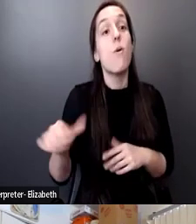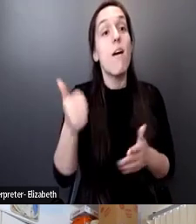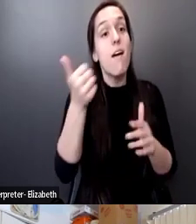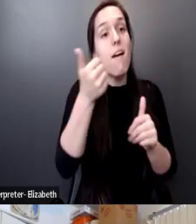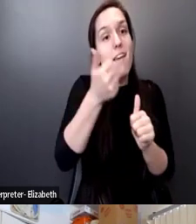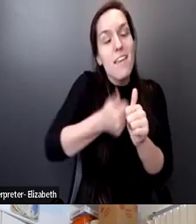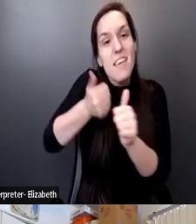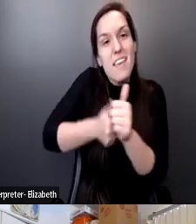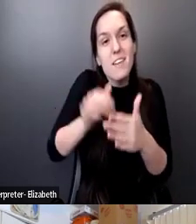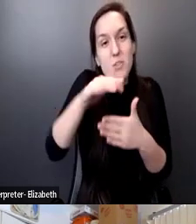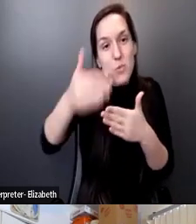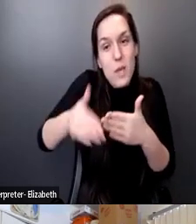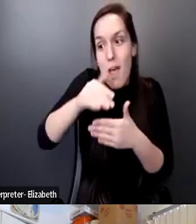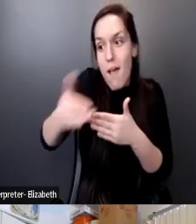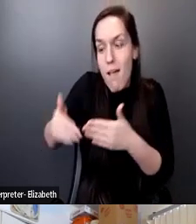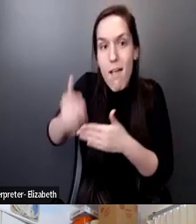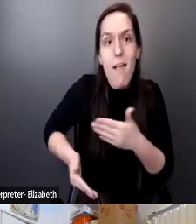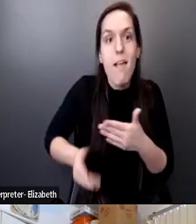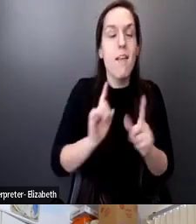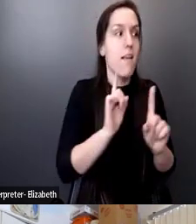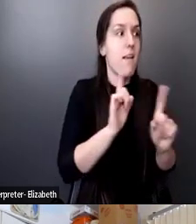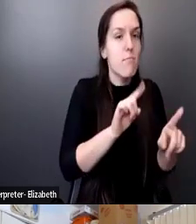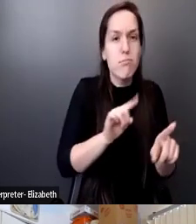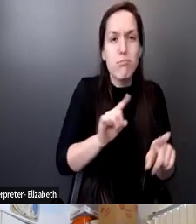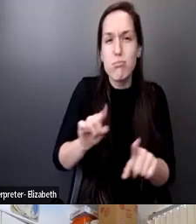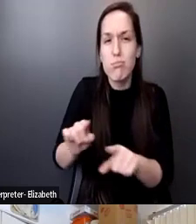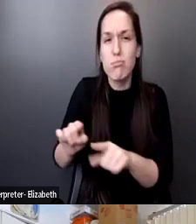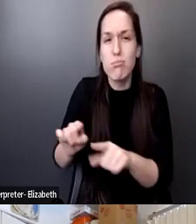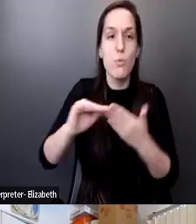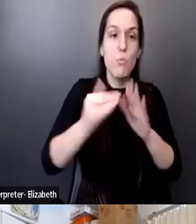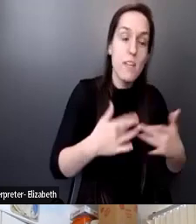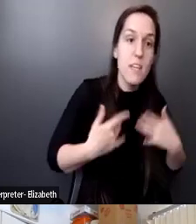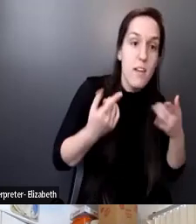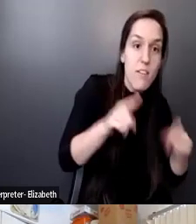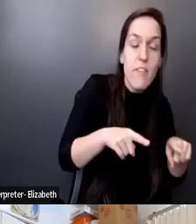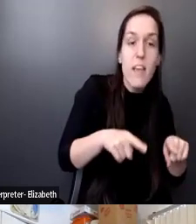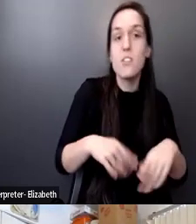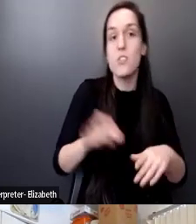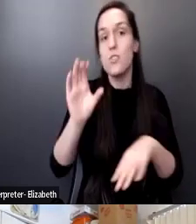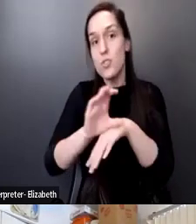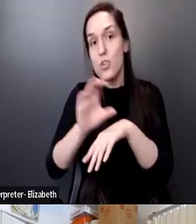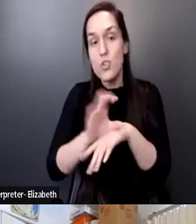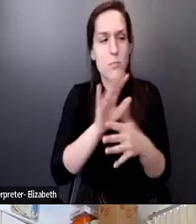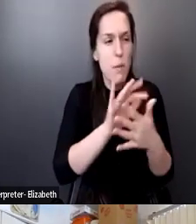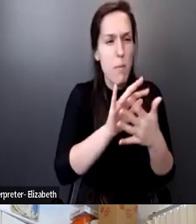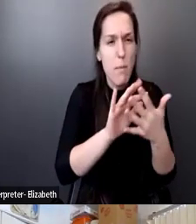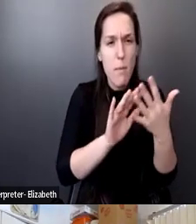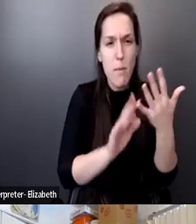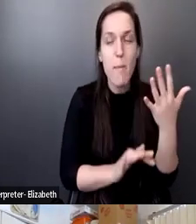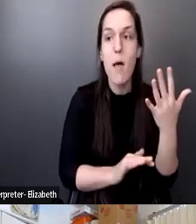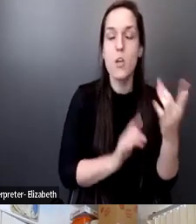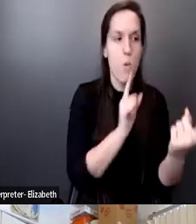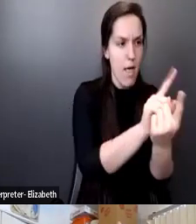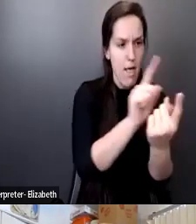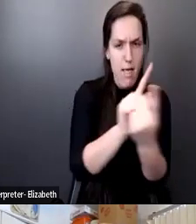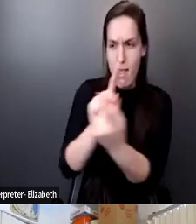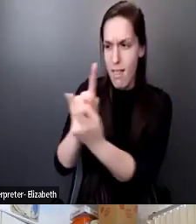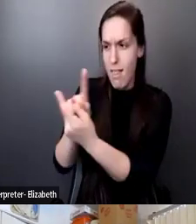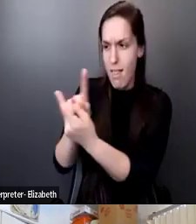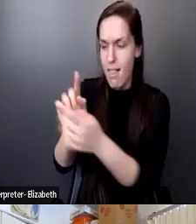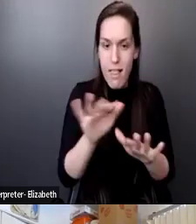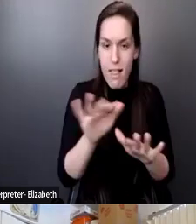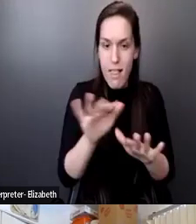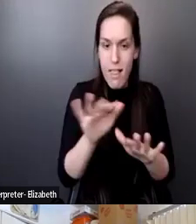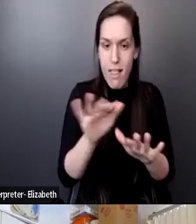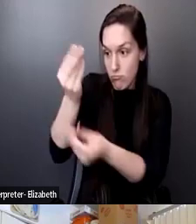at community events that her community finds to be safe. And making sure that those who have left behind can finally get access to the life-saving